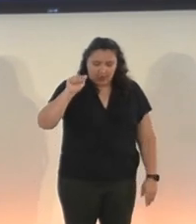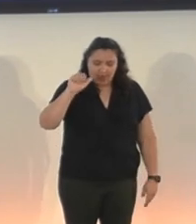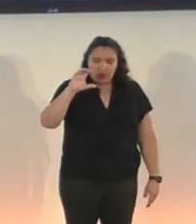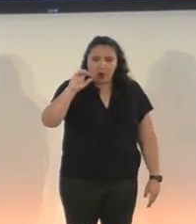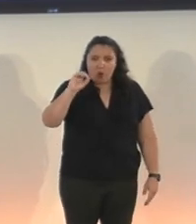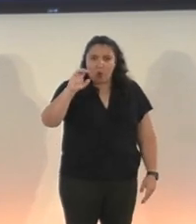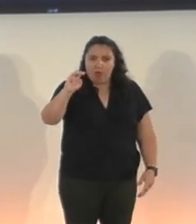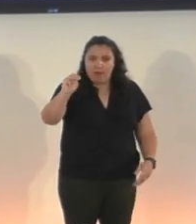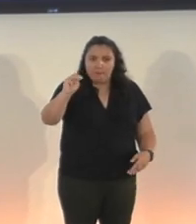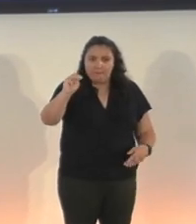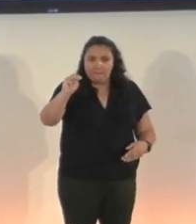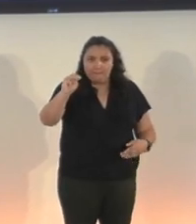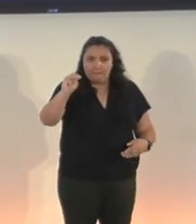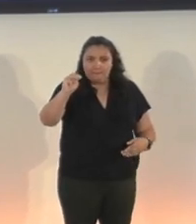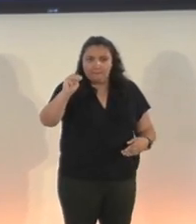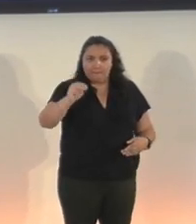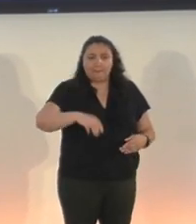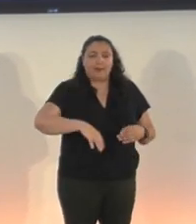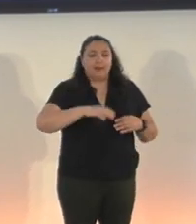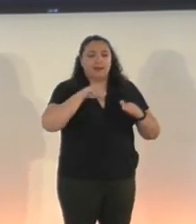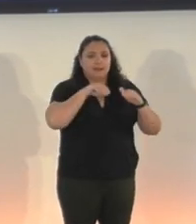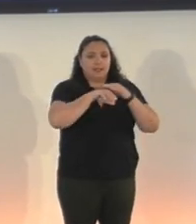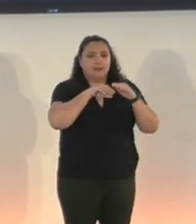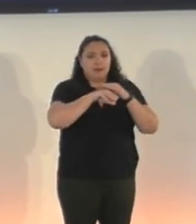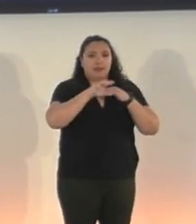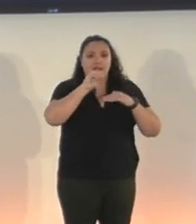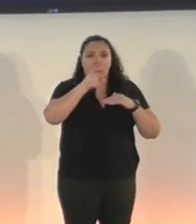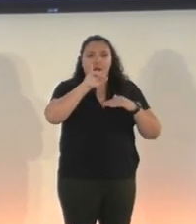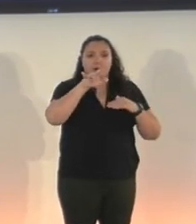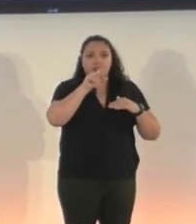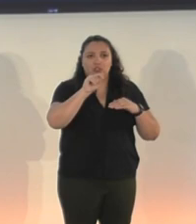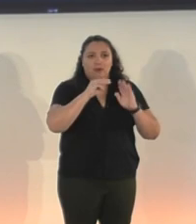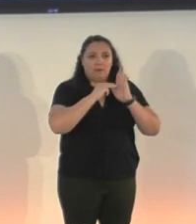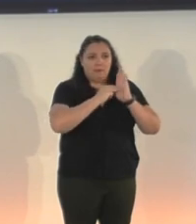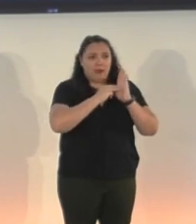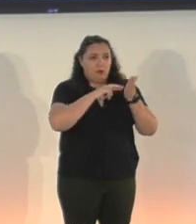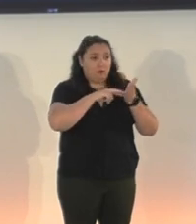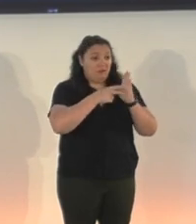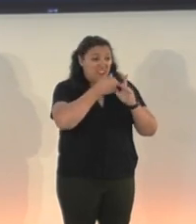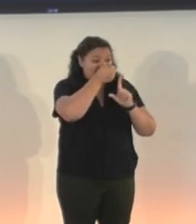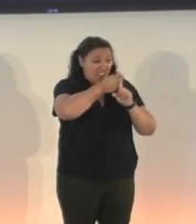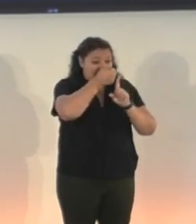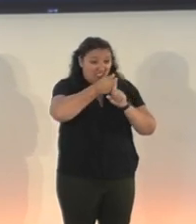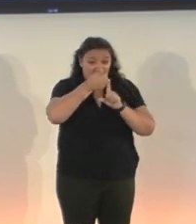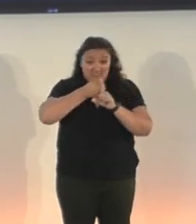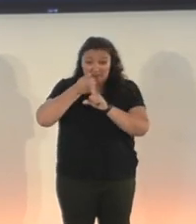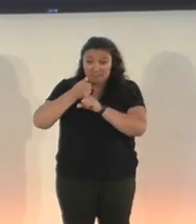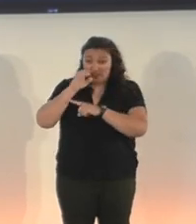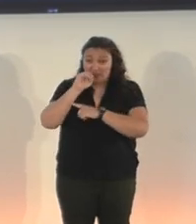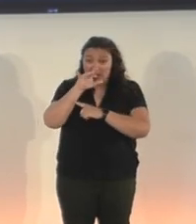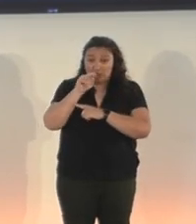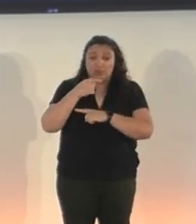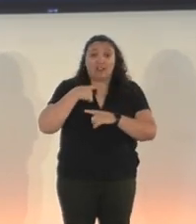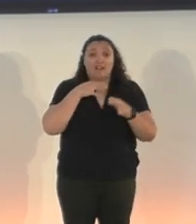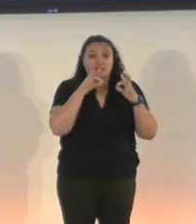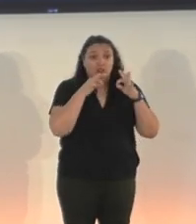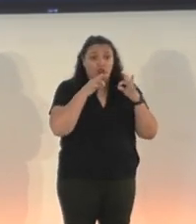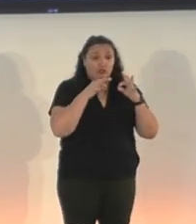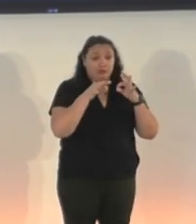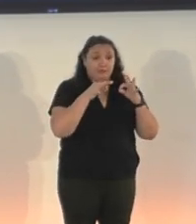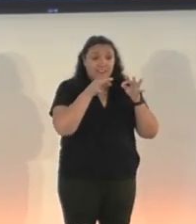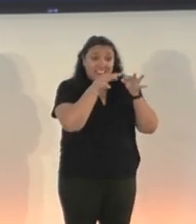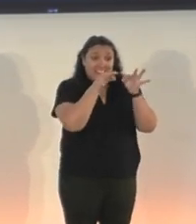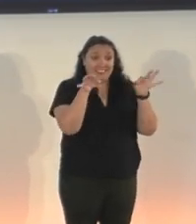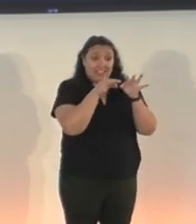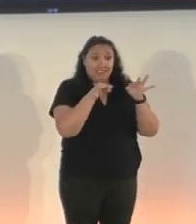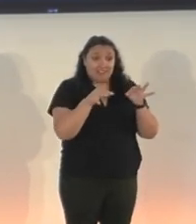the accessibility object model, uh, so that every object in the environment could have descriptive text that